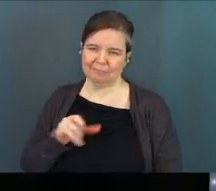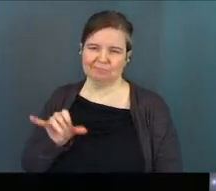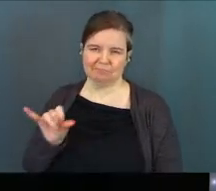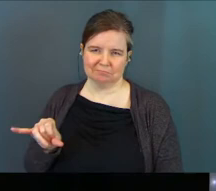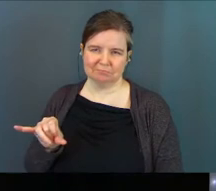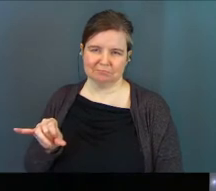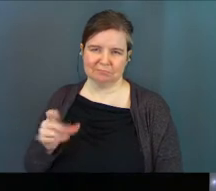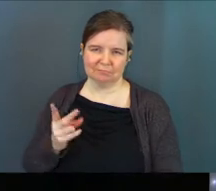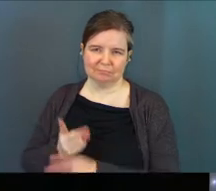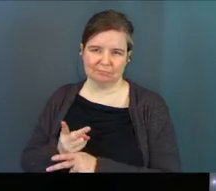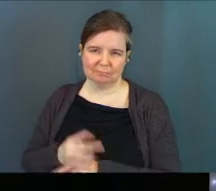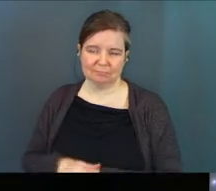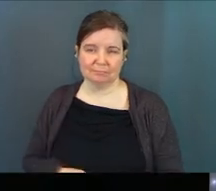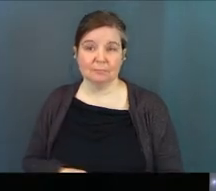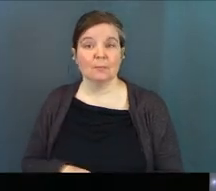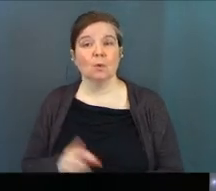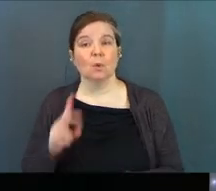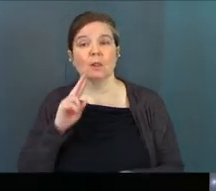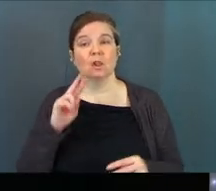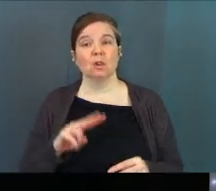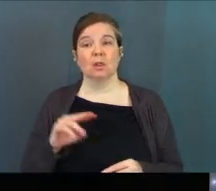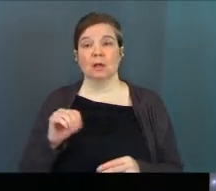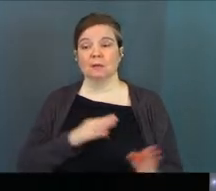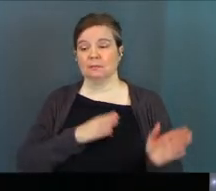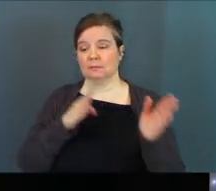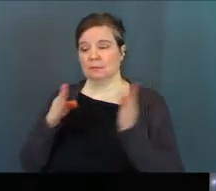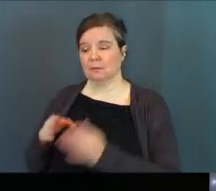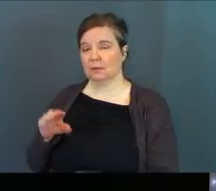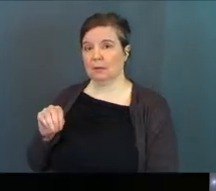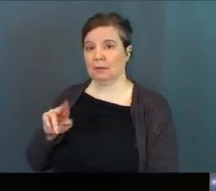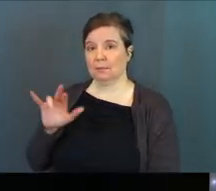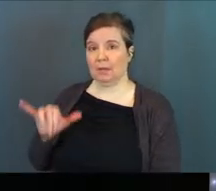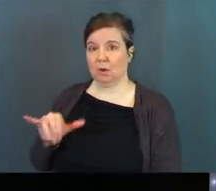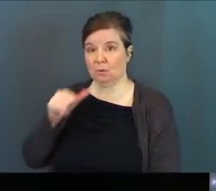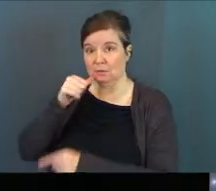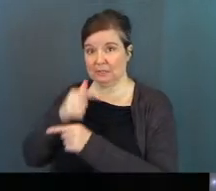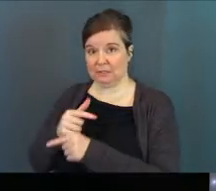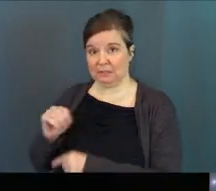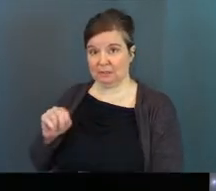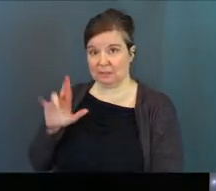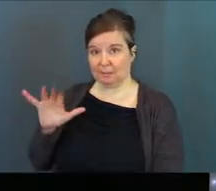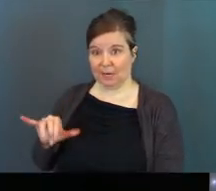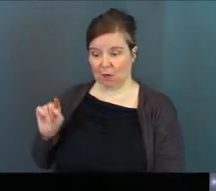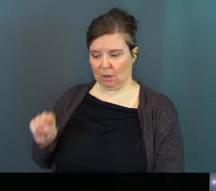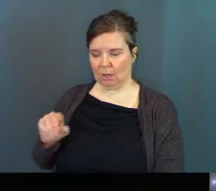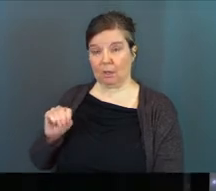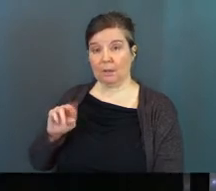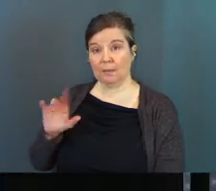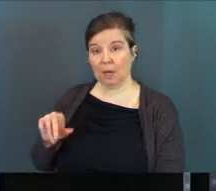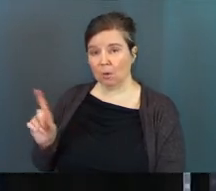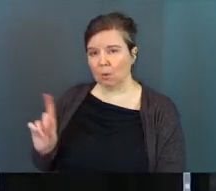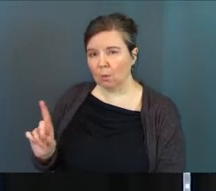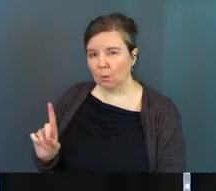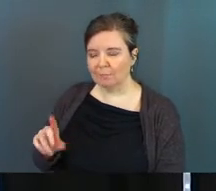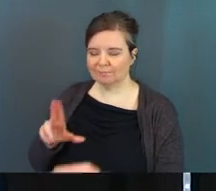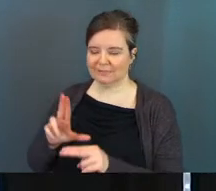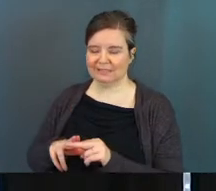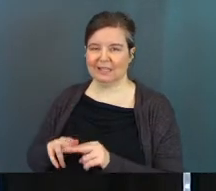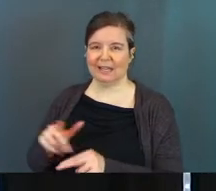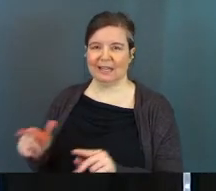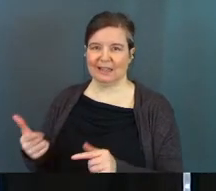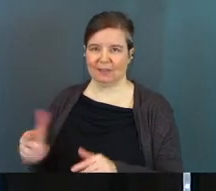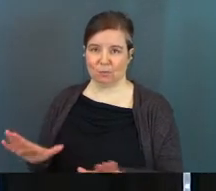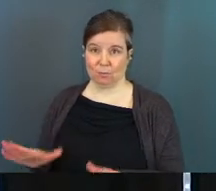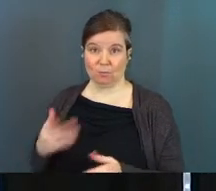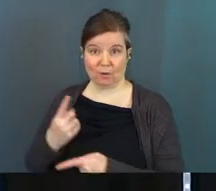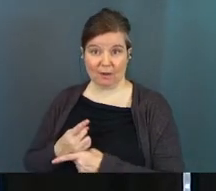away from her. All right, so then let's take a look at Mary. You got the sister Mary. And where is Mary? She's sitting in the living